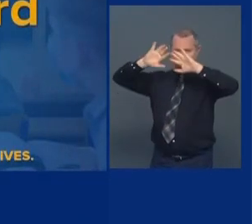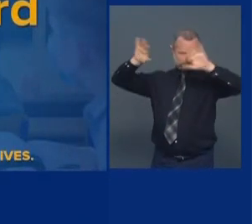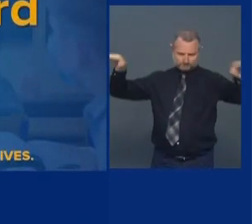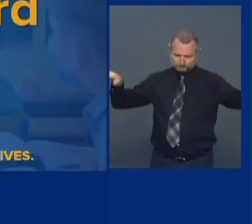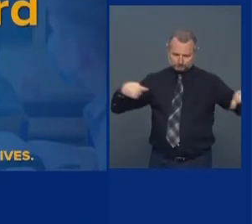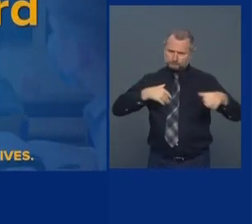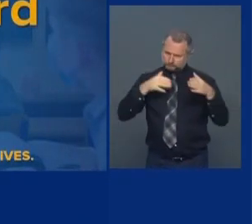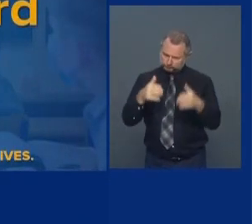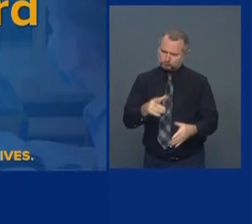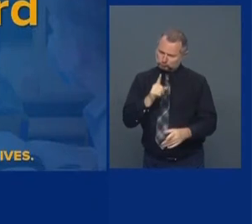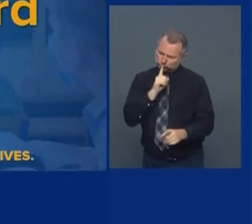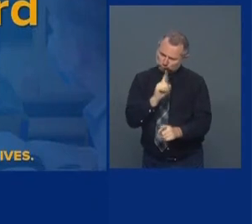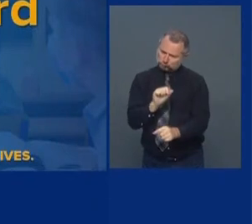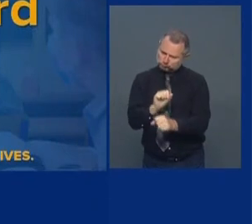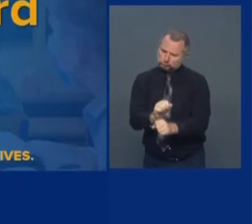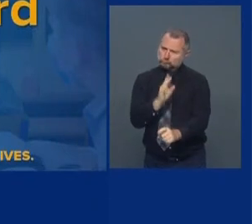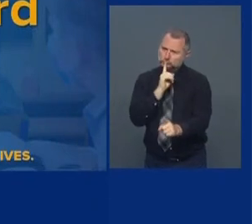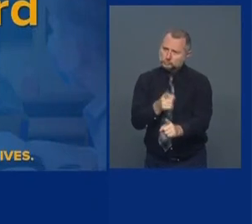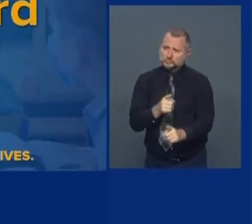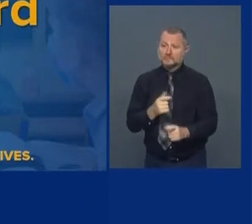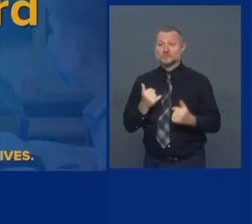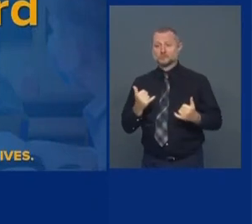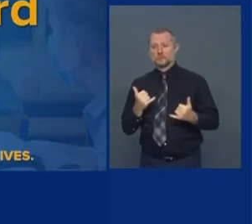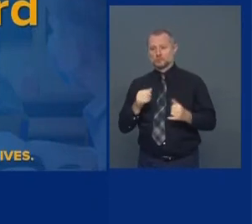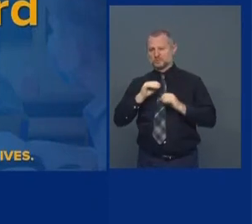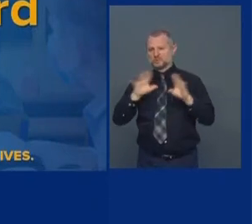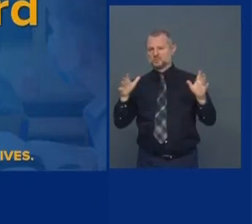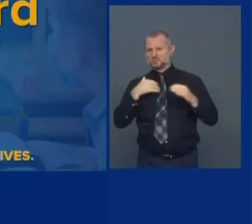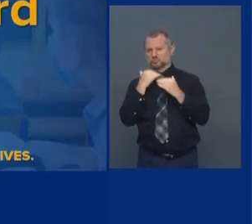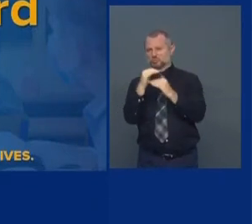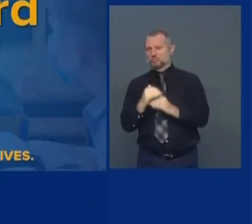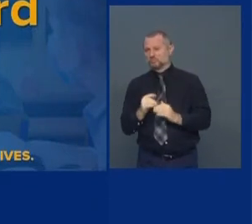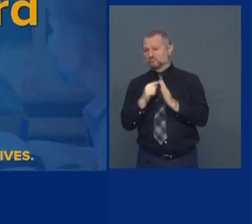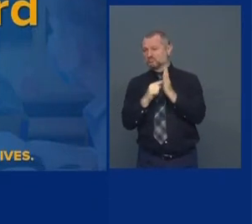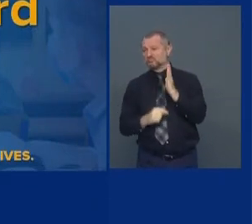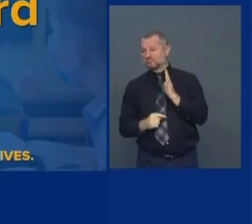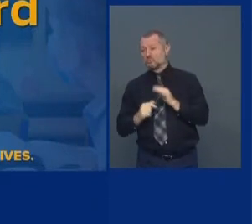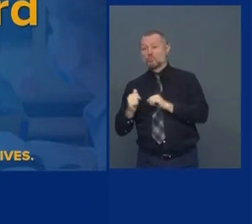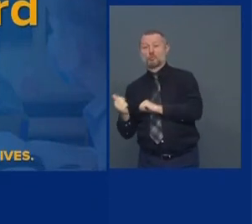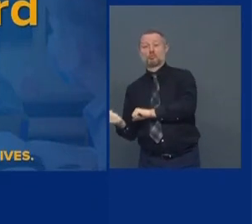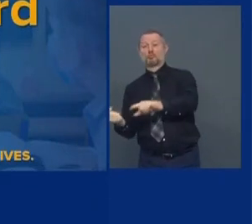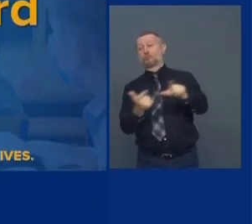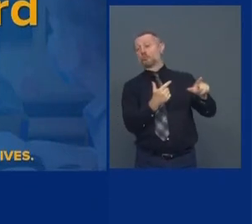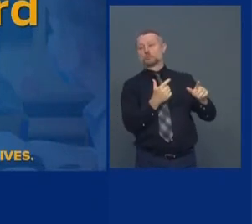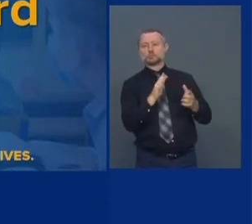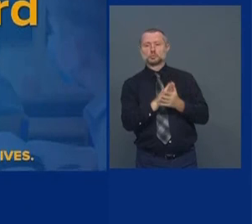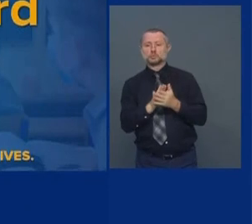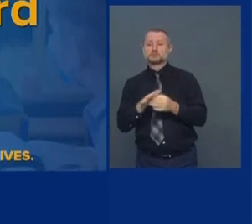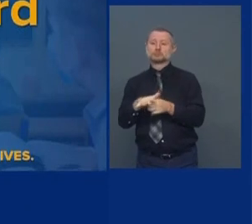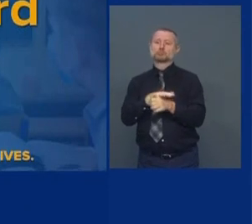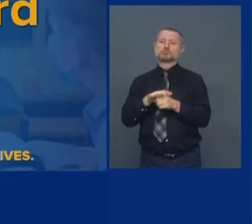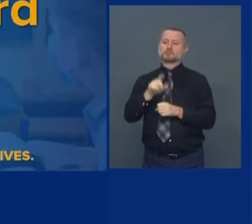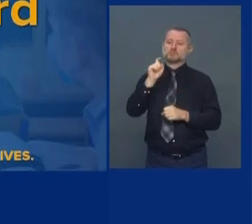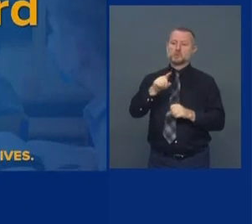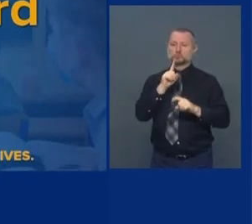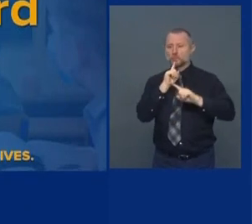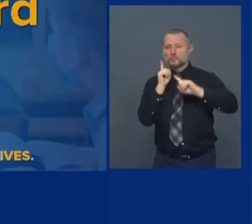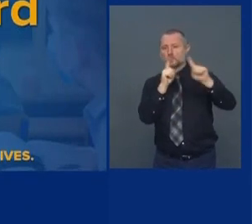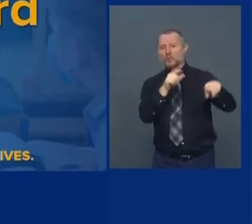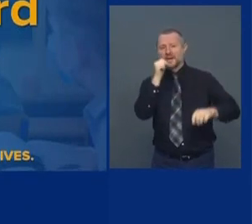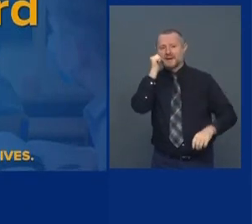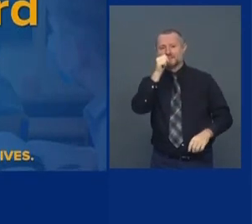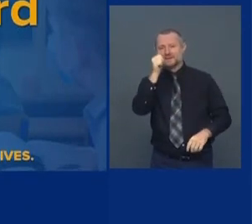We're doing a regulation. Every school district has to report every day to the Department of Health